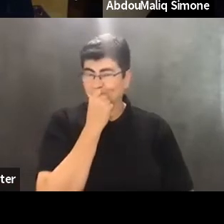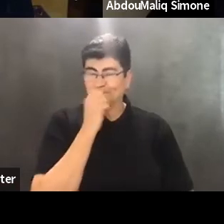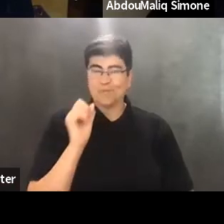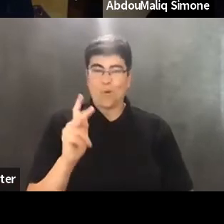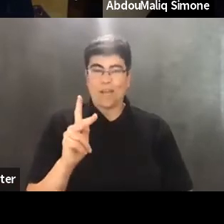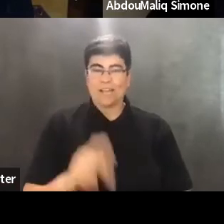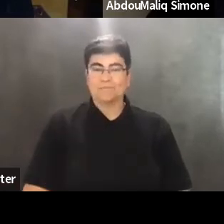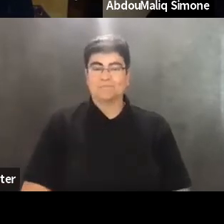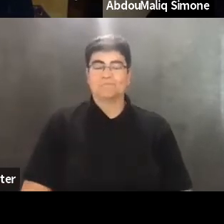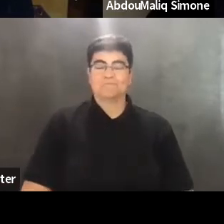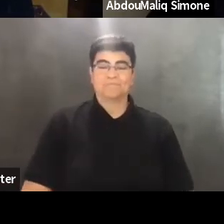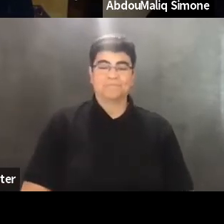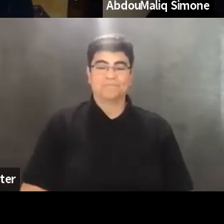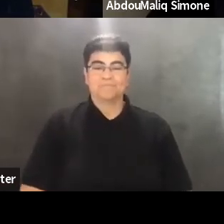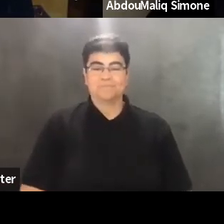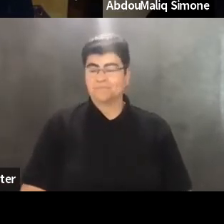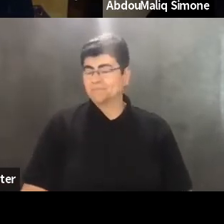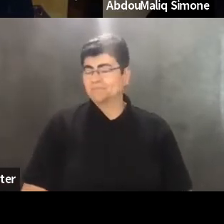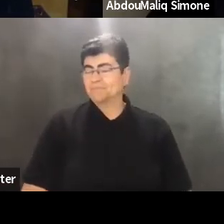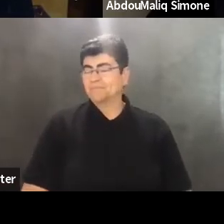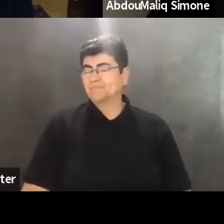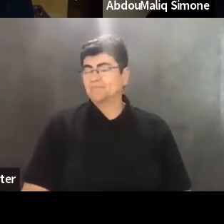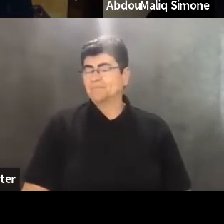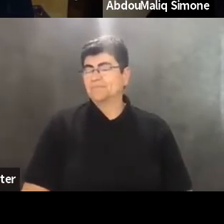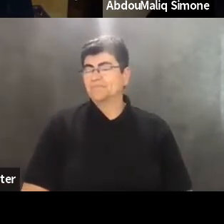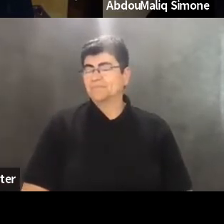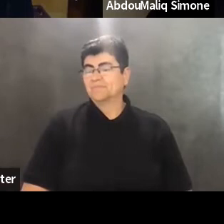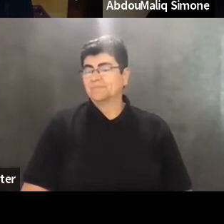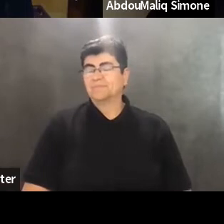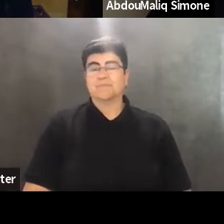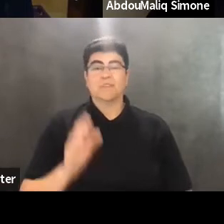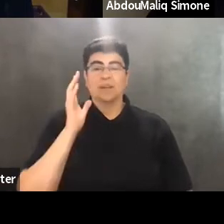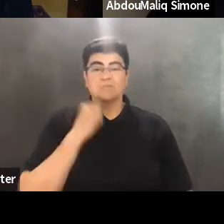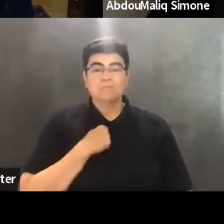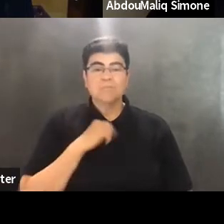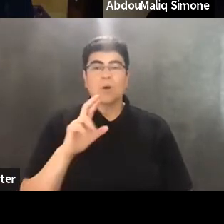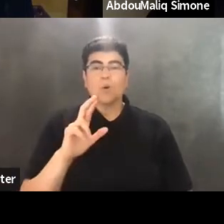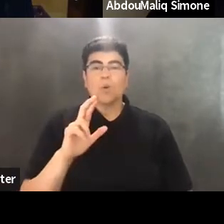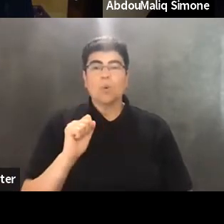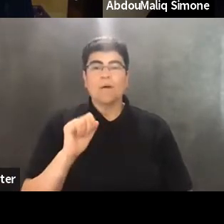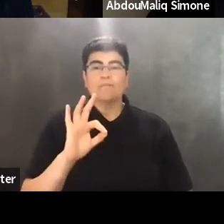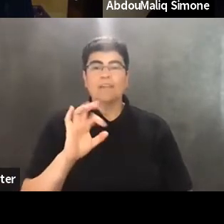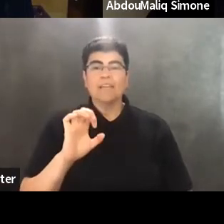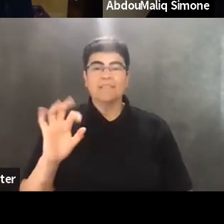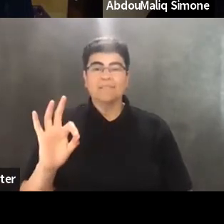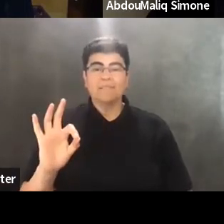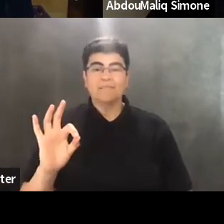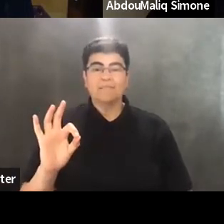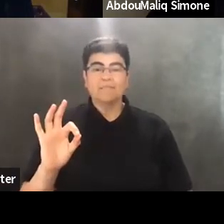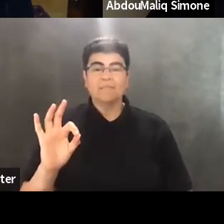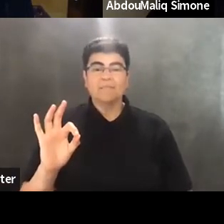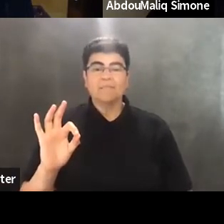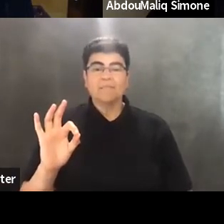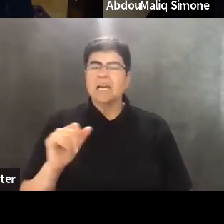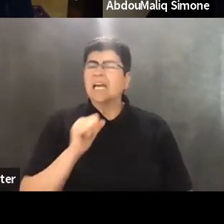okay. Um, would you like it different? The not speaking is not because it's